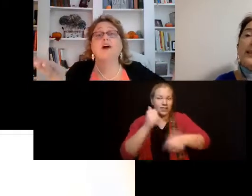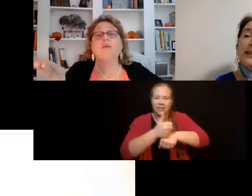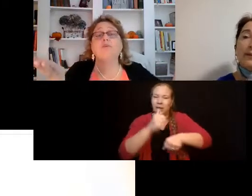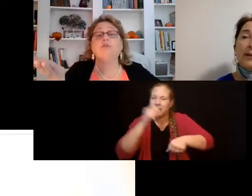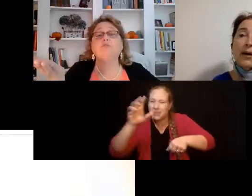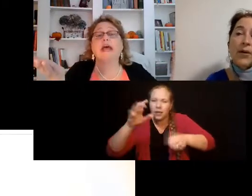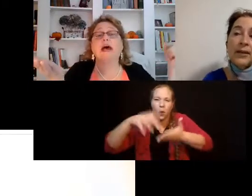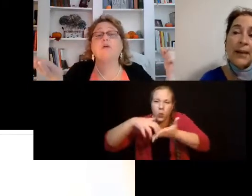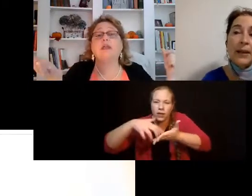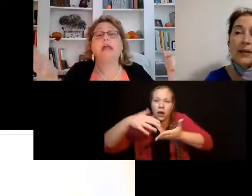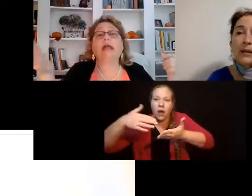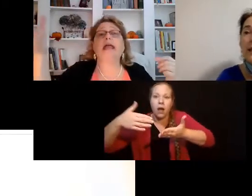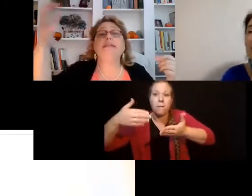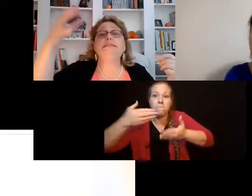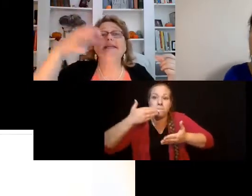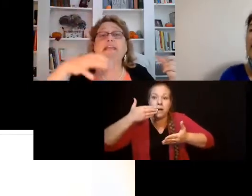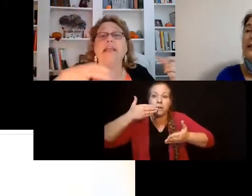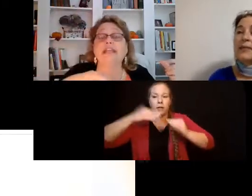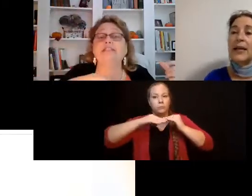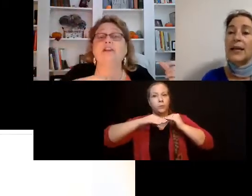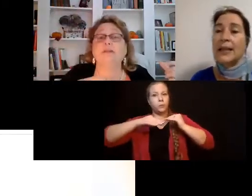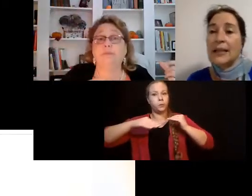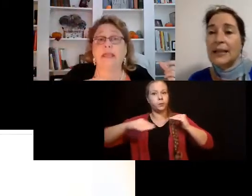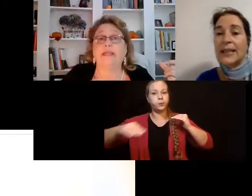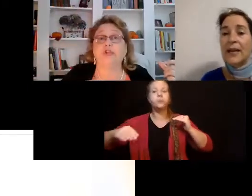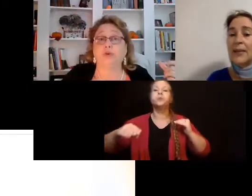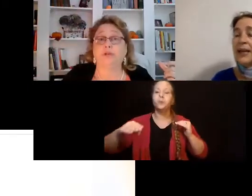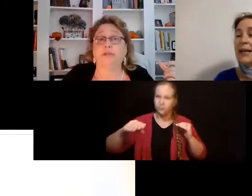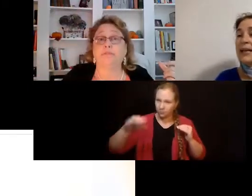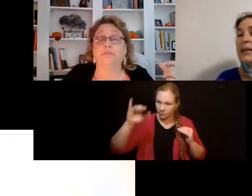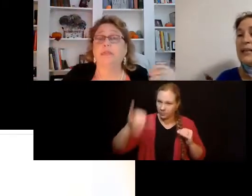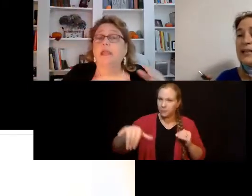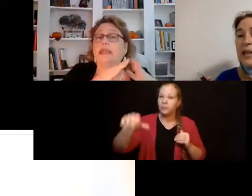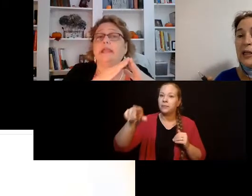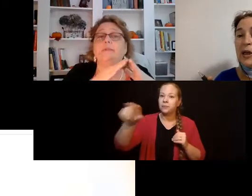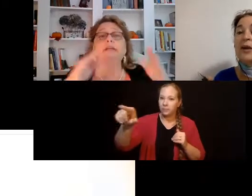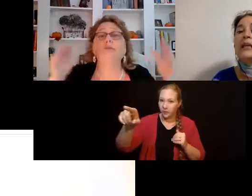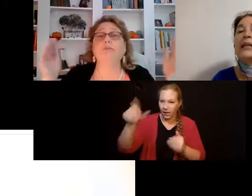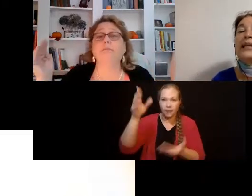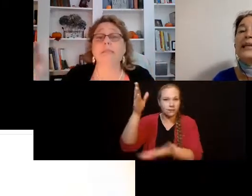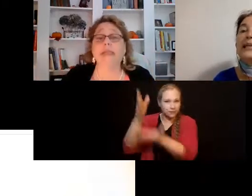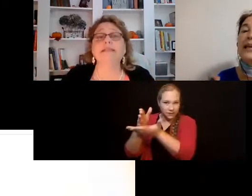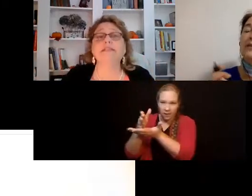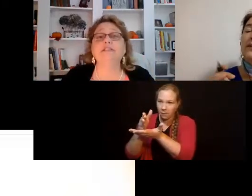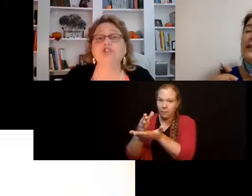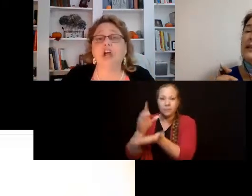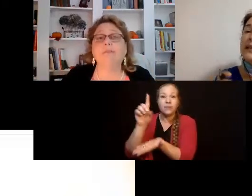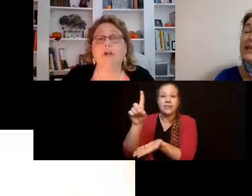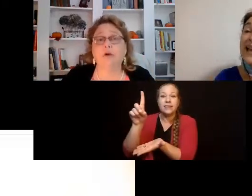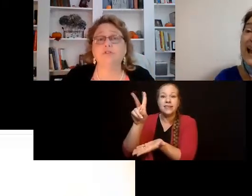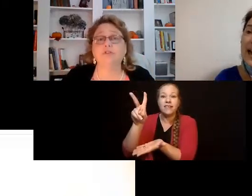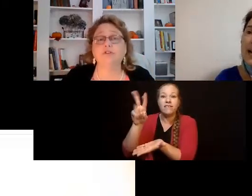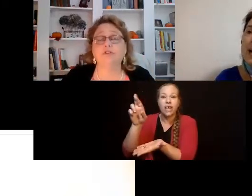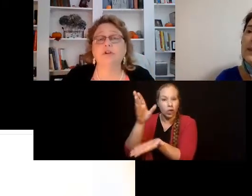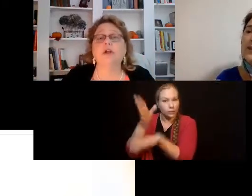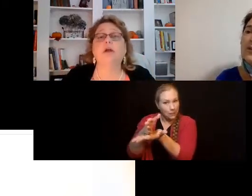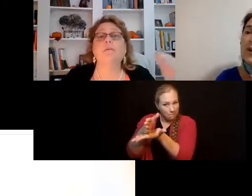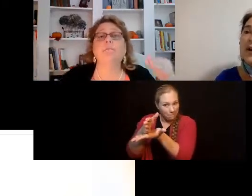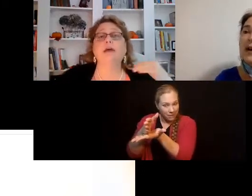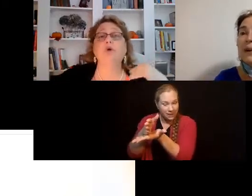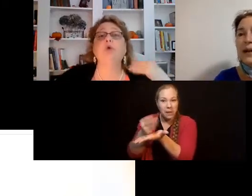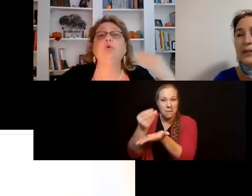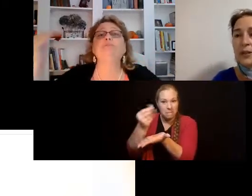DVR moved out and DDA started paying Trillium. So Emily remained his job coach,